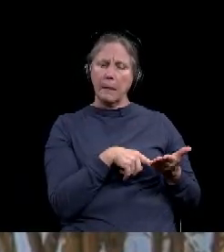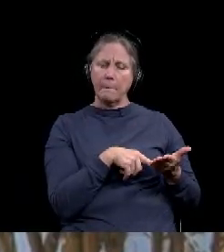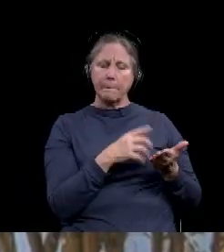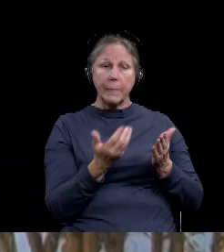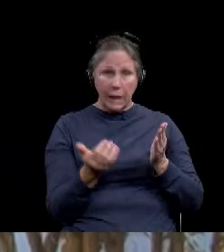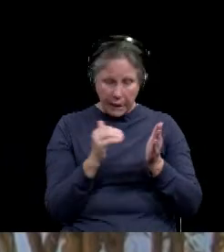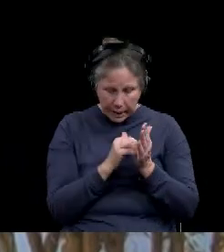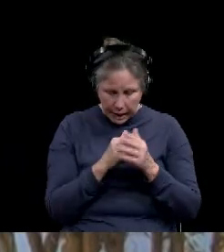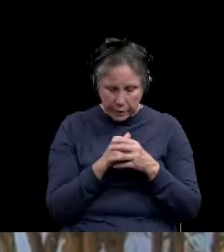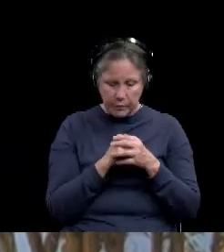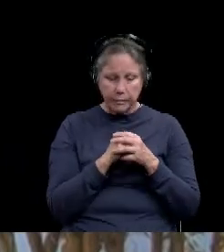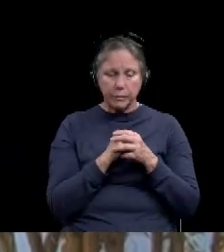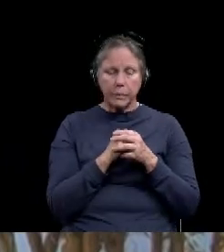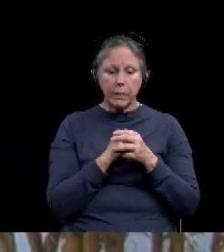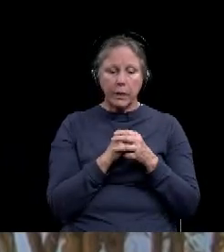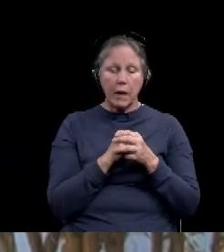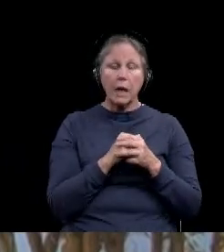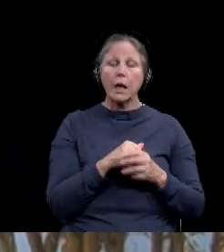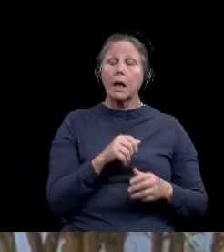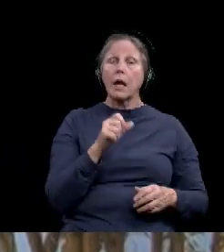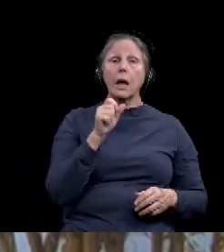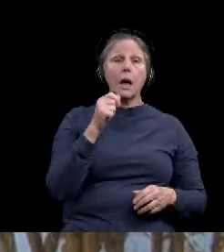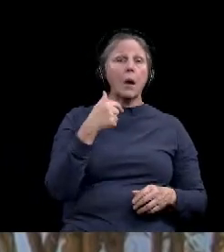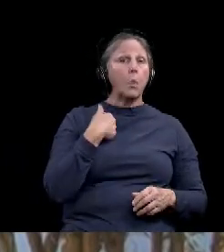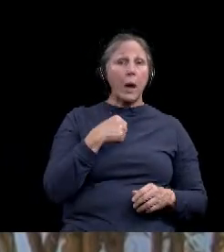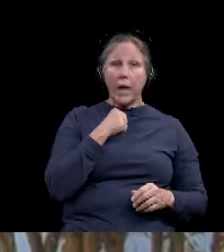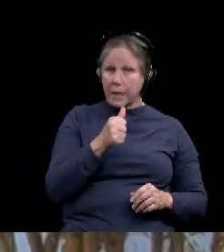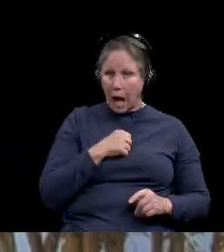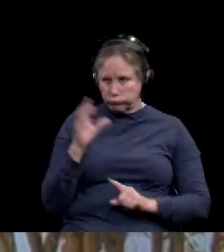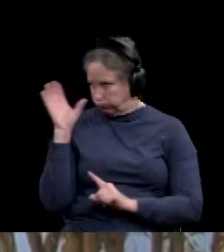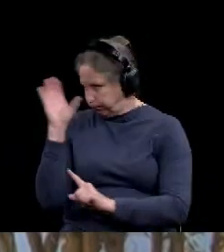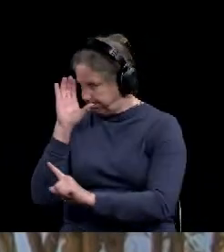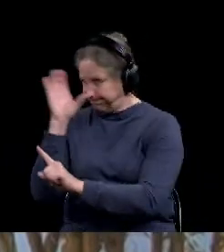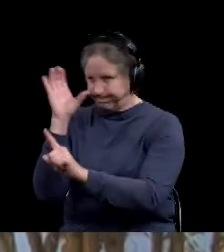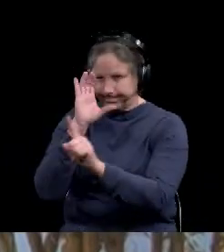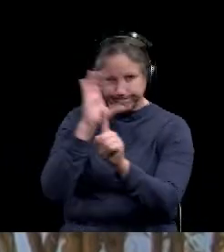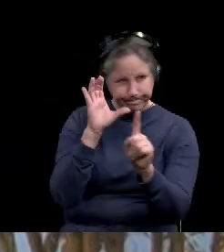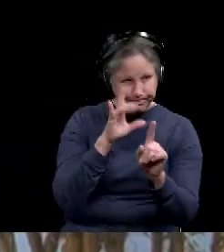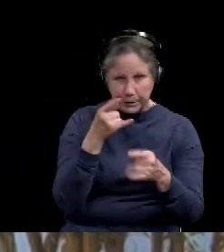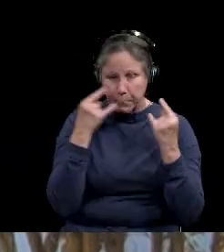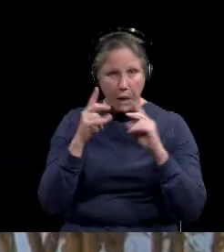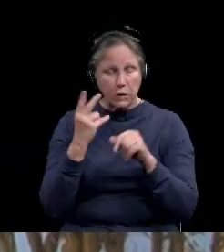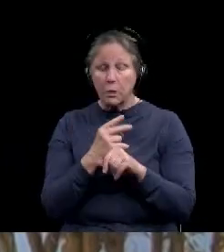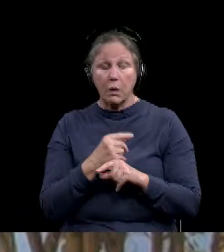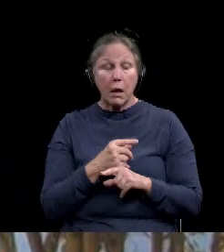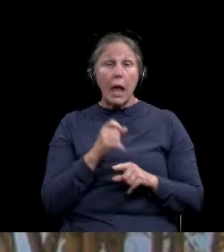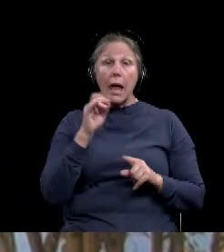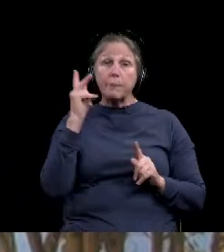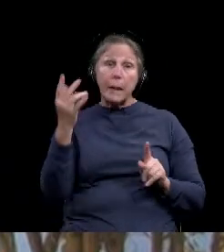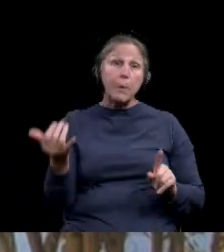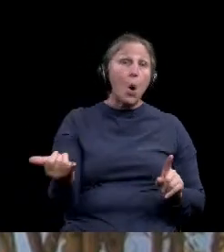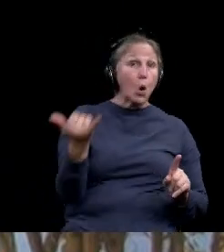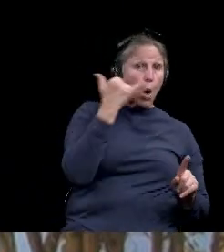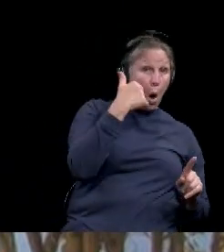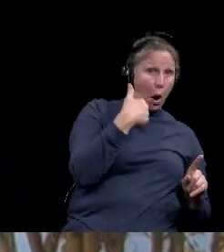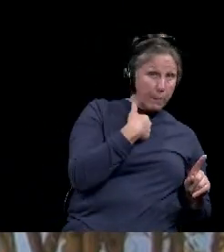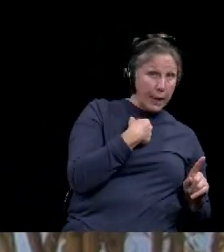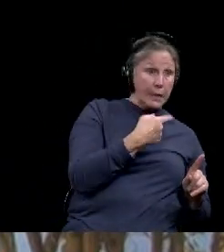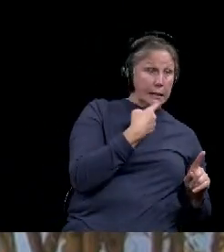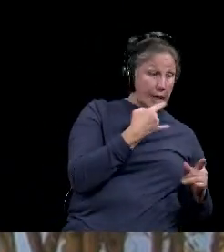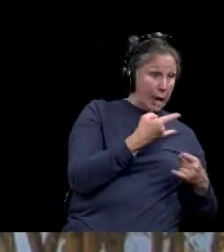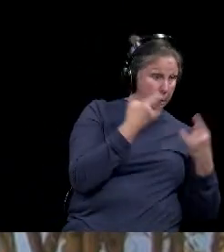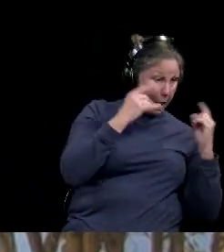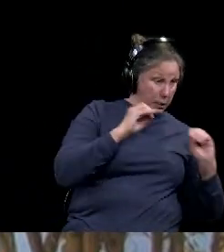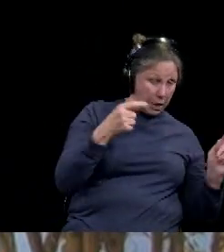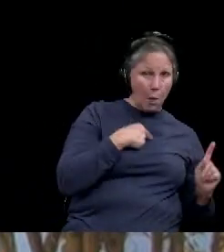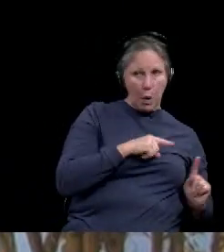again, we are only enforcing based on complaints. So if we didn't get a complaint called in, we wouldn't have anybody there to see how that event